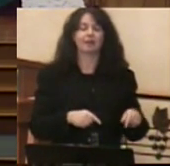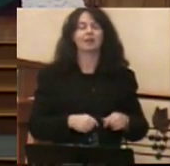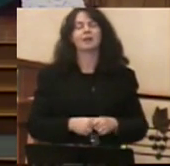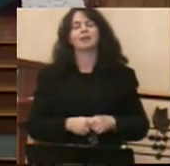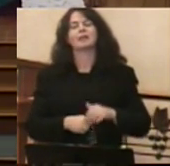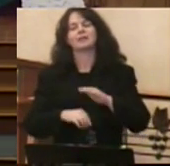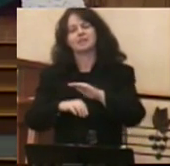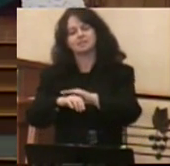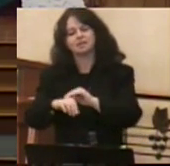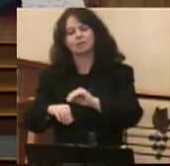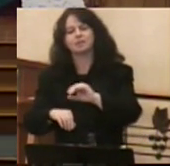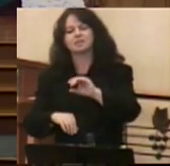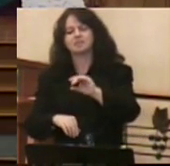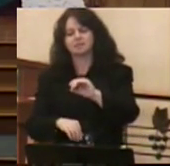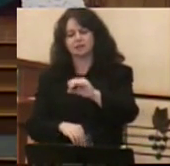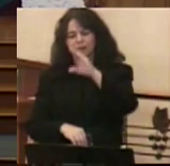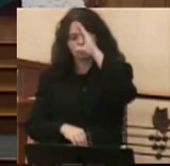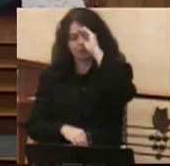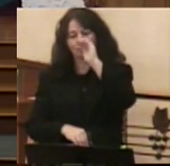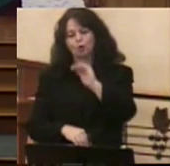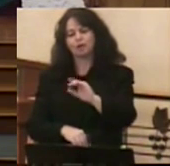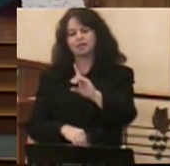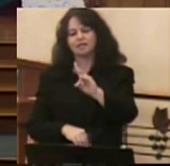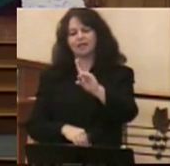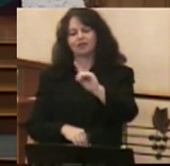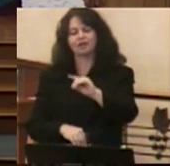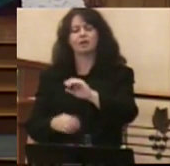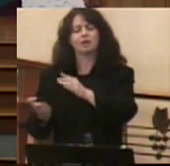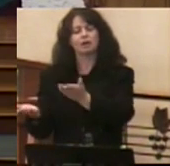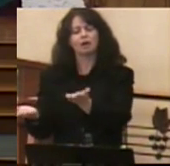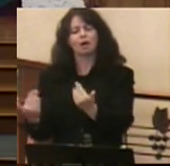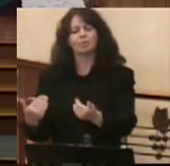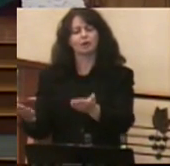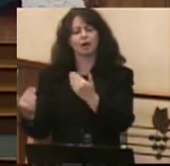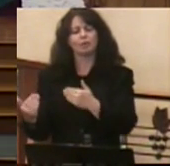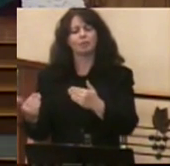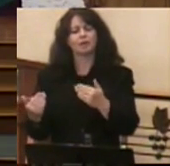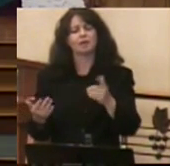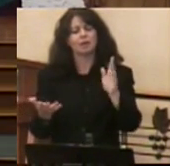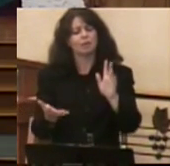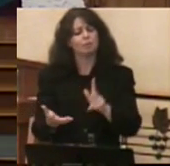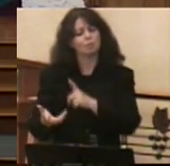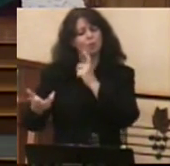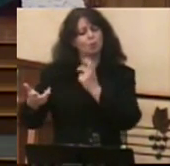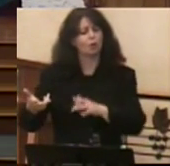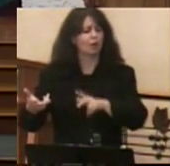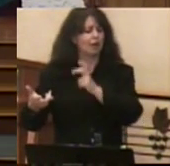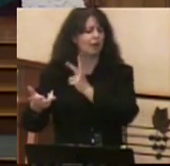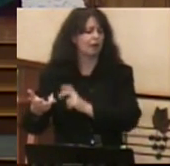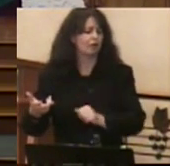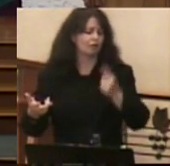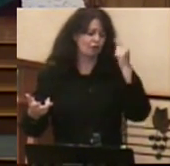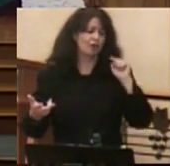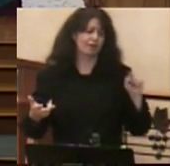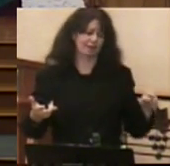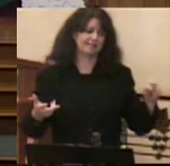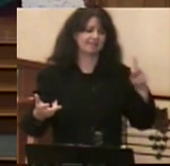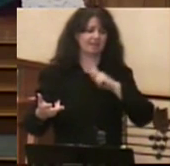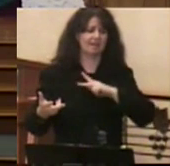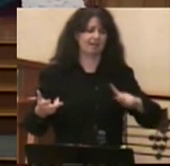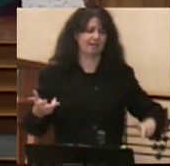played and sang for King Saul so that his mind would have rest from the agony it was experiencing.